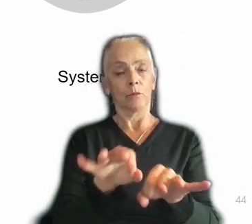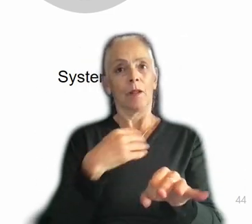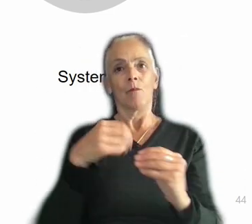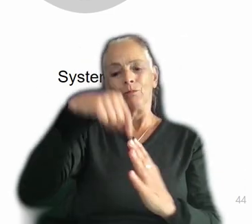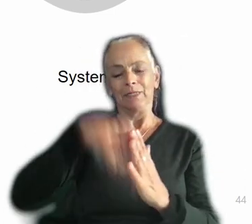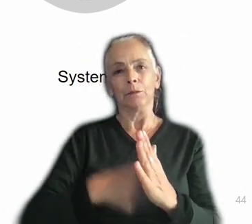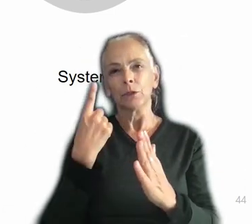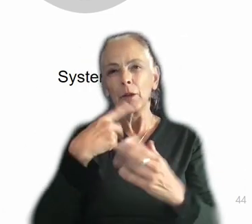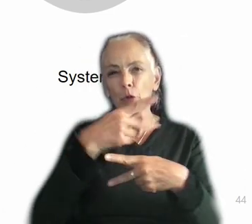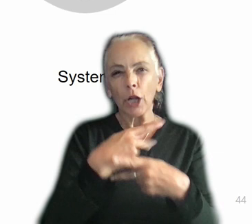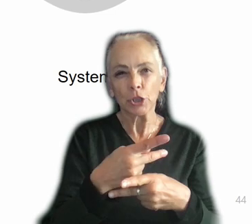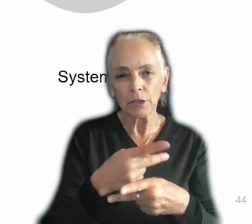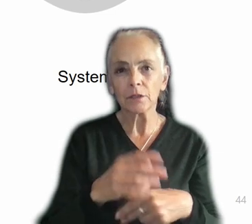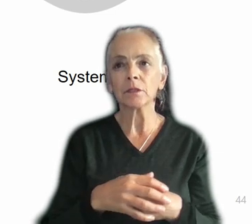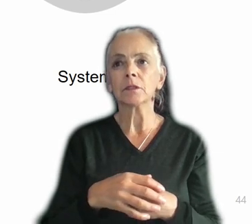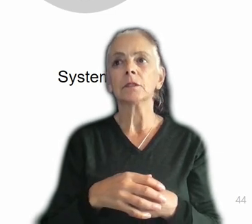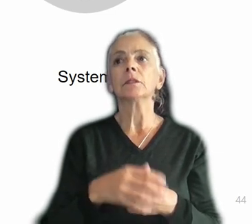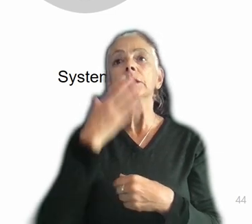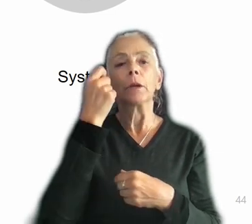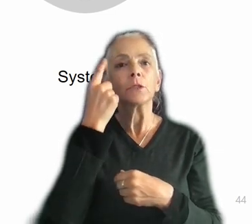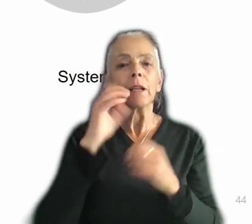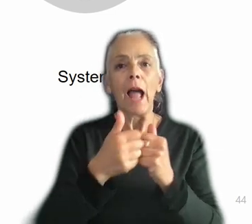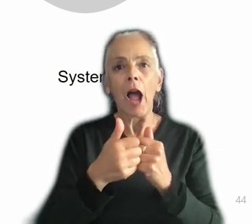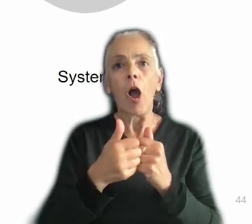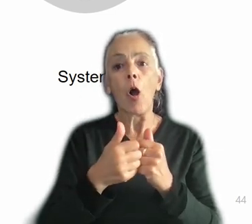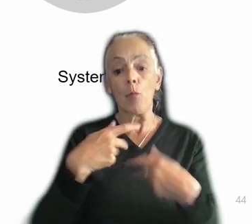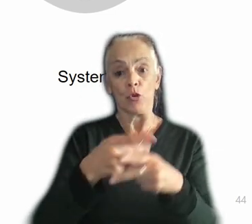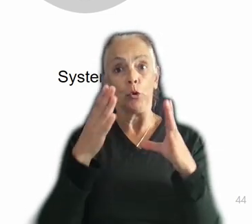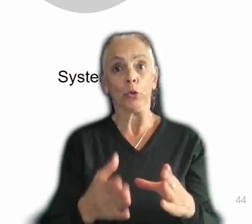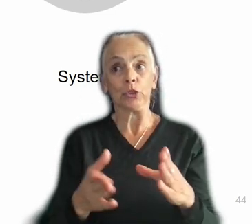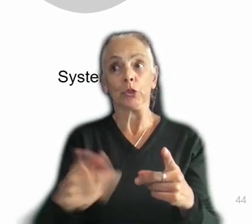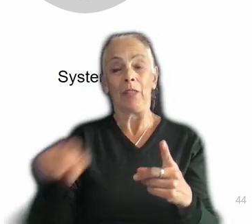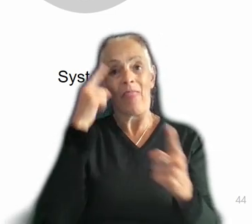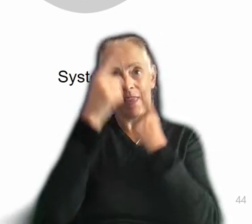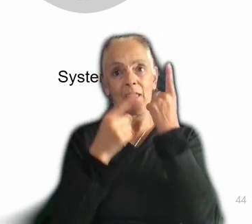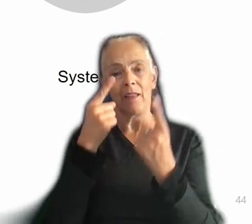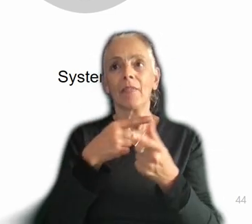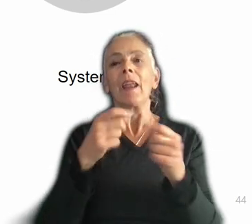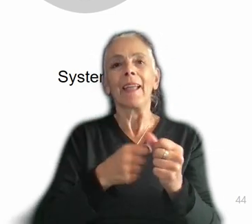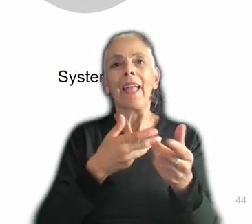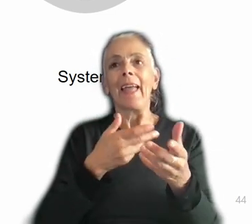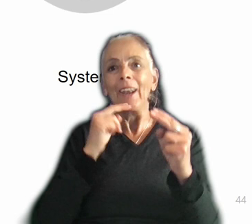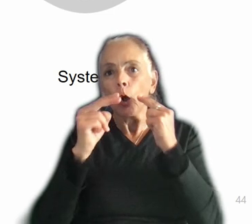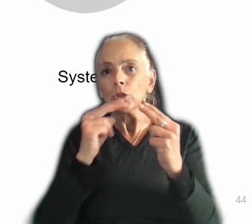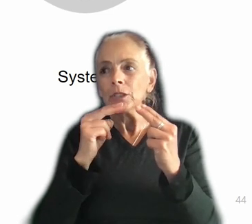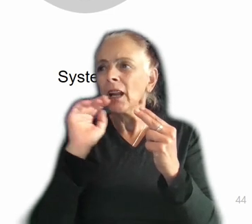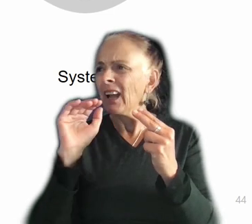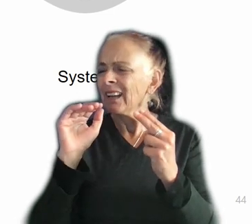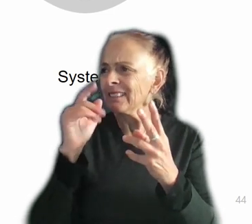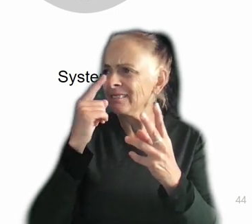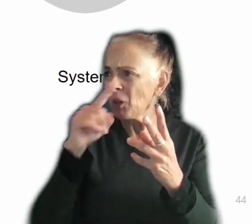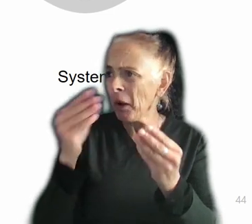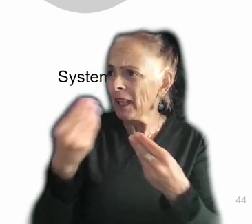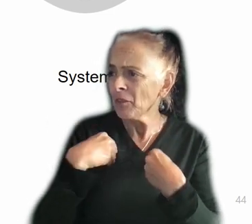much better understanding of the way producers think, which allows me to negotiate, like, hey, can I get a head count here because I think this part of the game is weak.